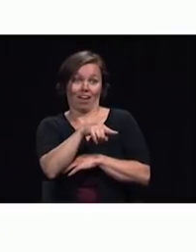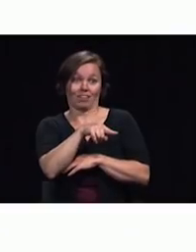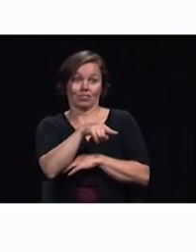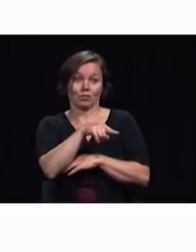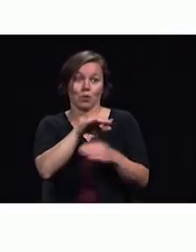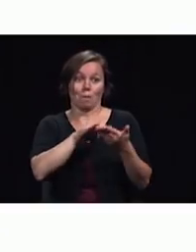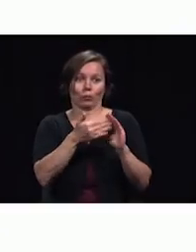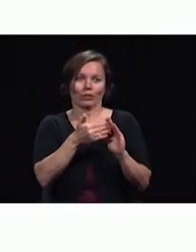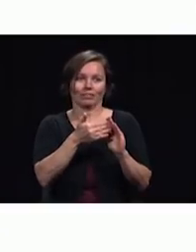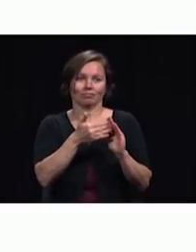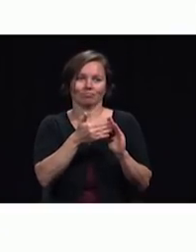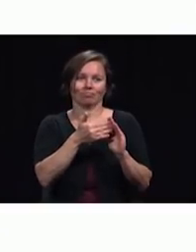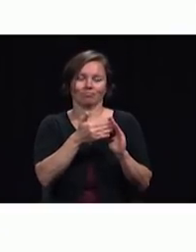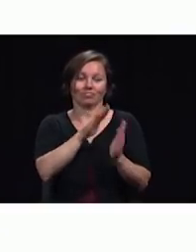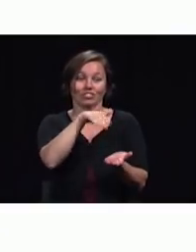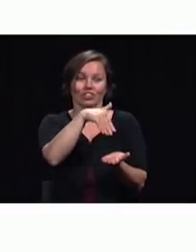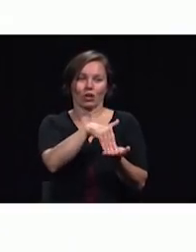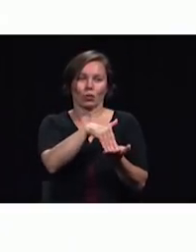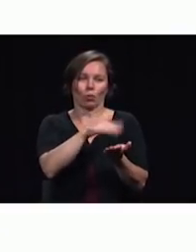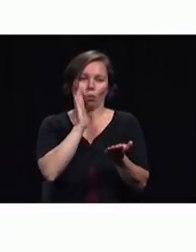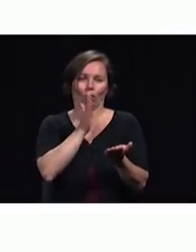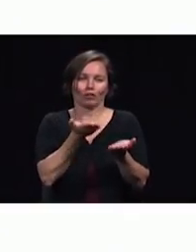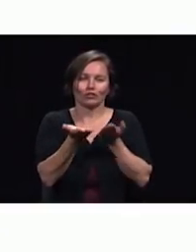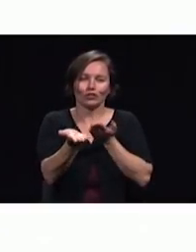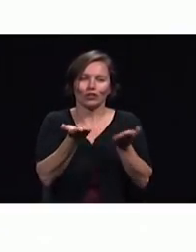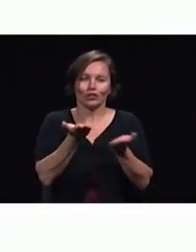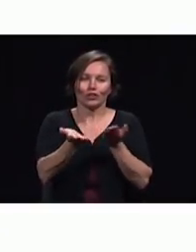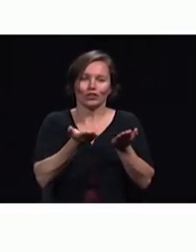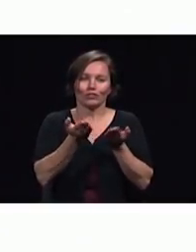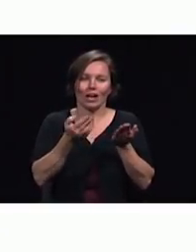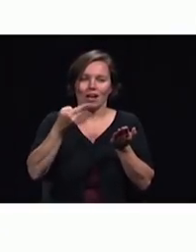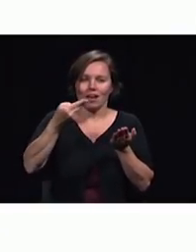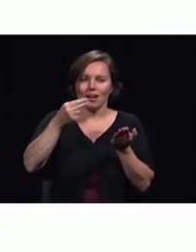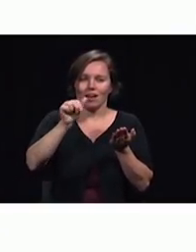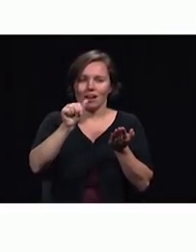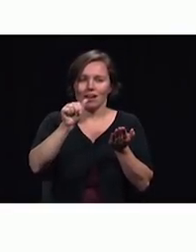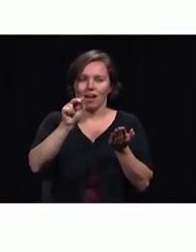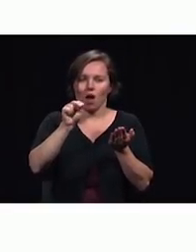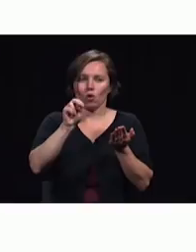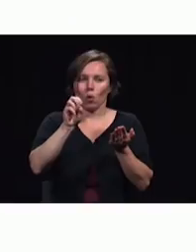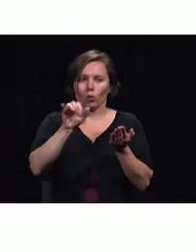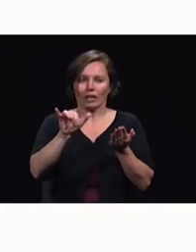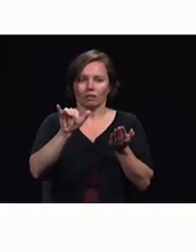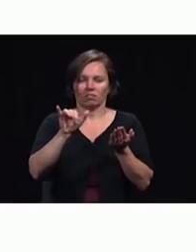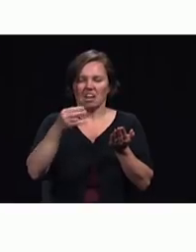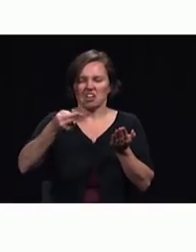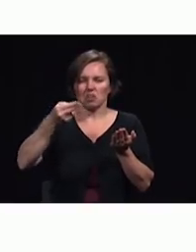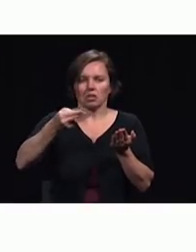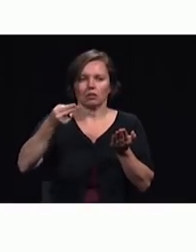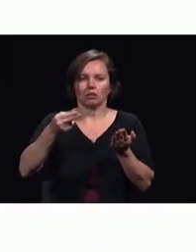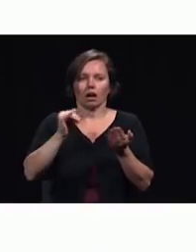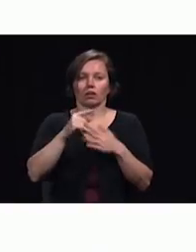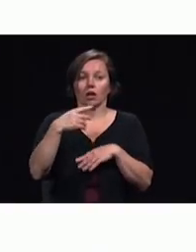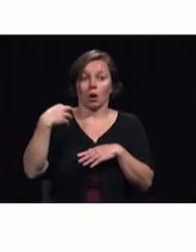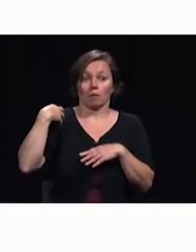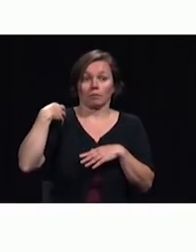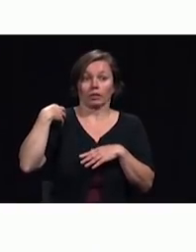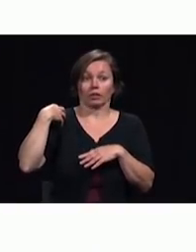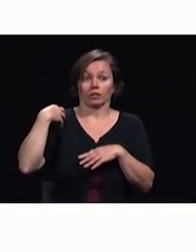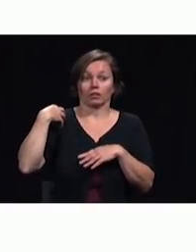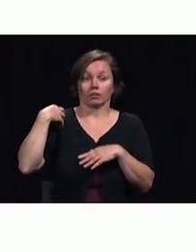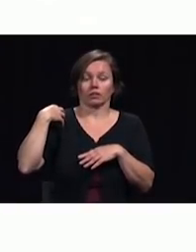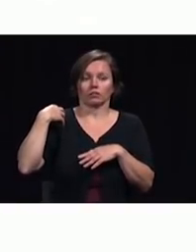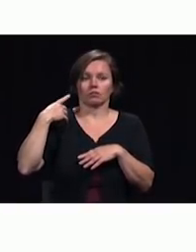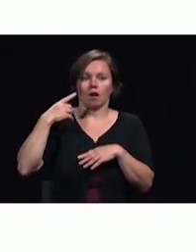outreach center will be serving Hanoi which is the capital city of Vietnam in northern part of the Vietnam